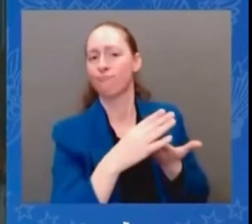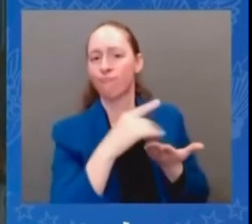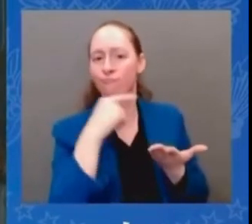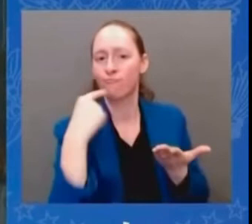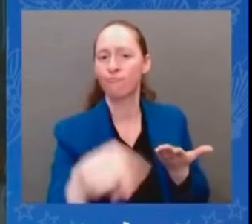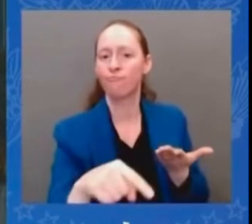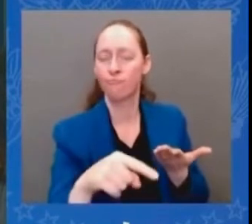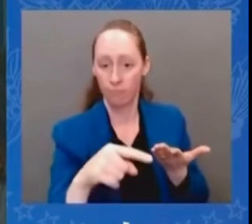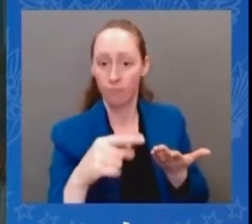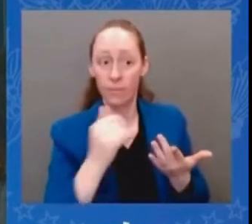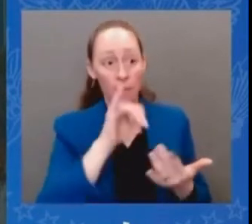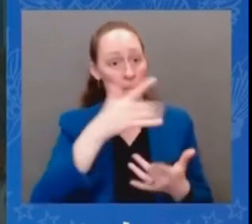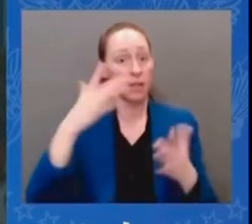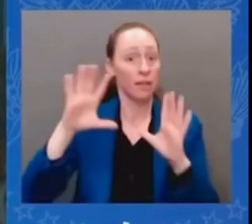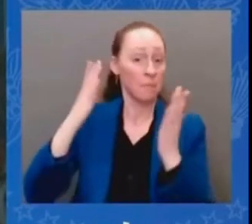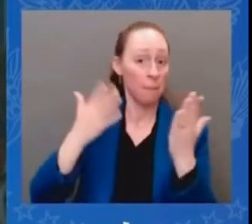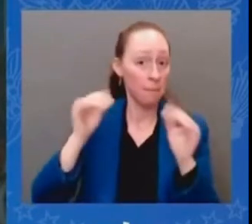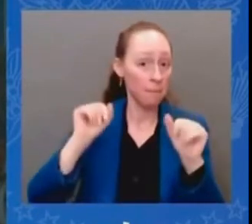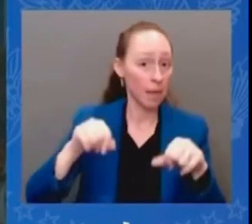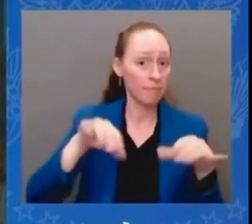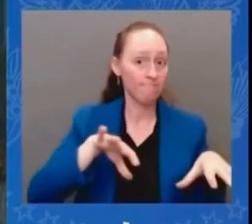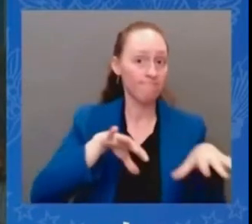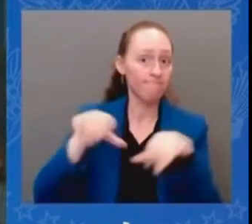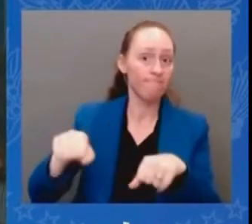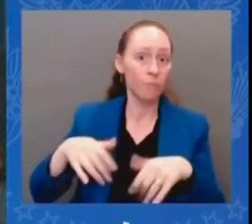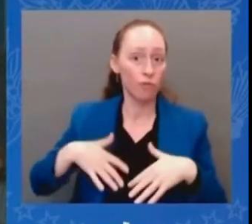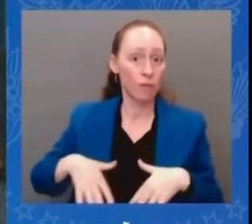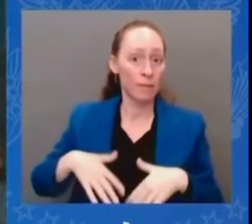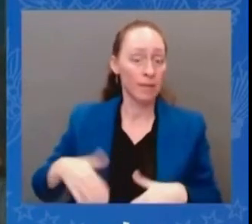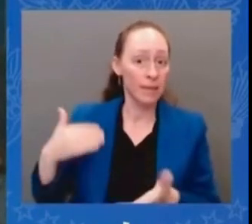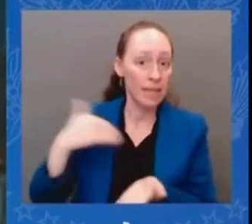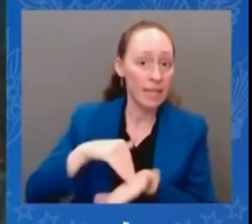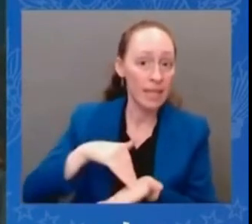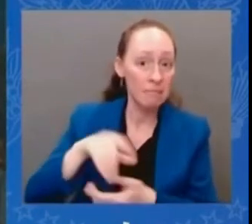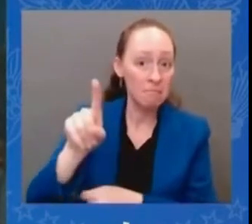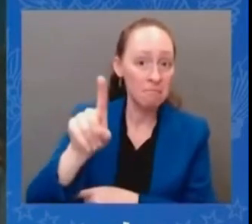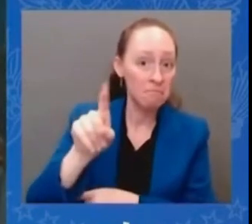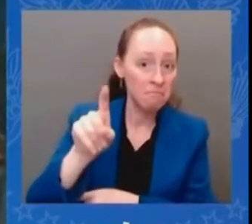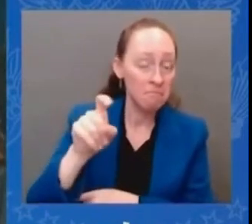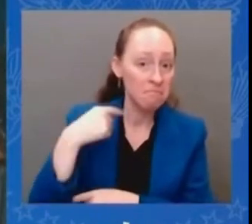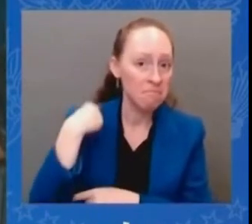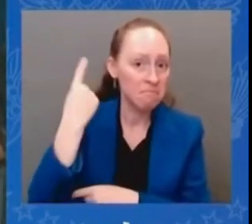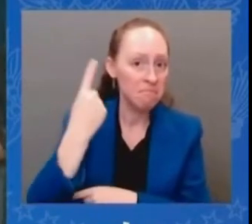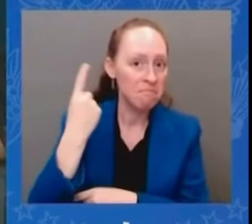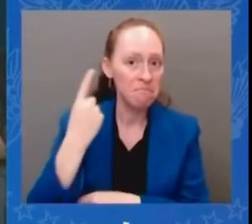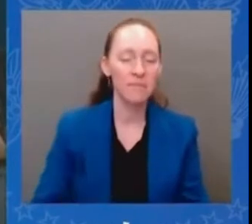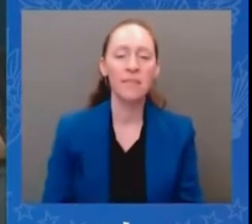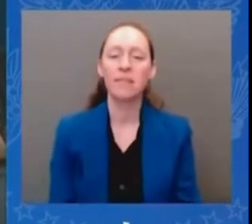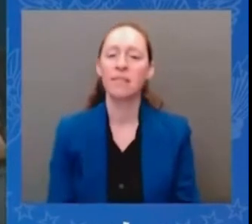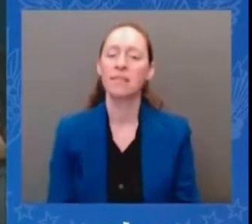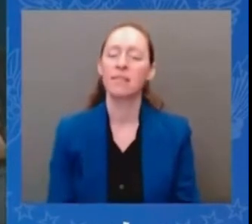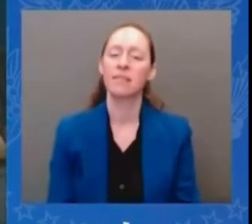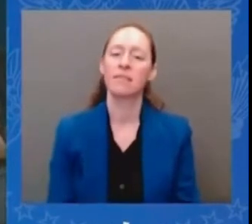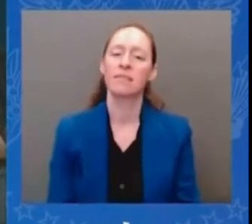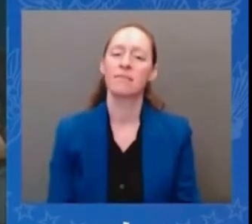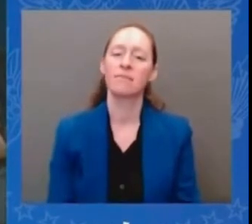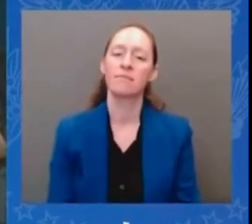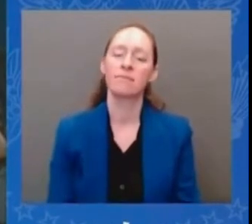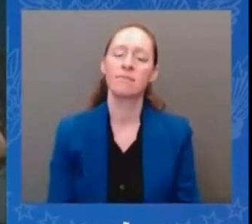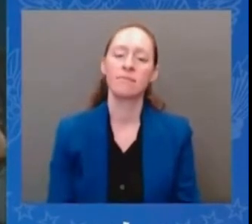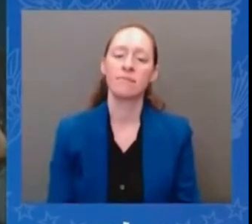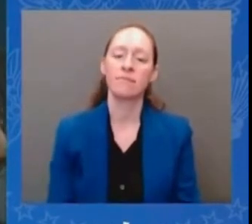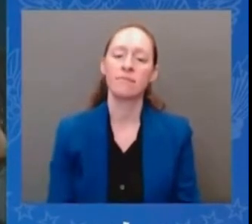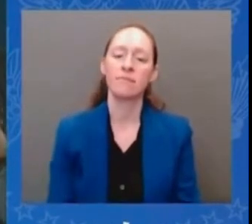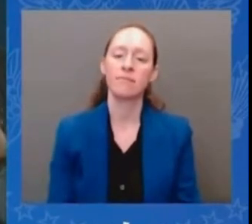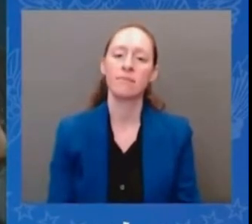would you perhaps see herson as a different kind of inflection point basically a good time to start negotiating now that they've got a some more